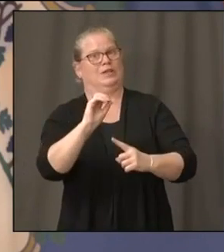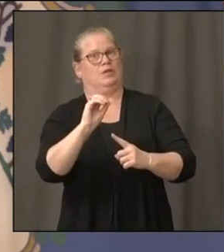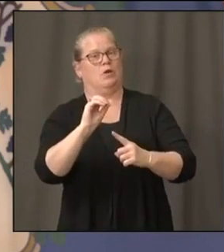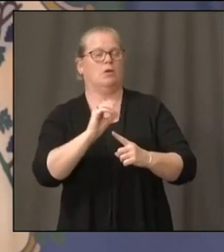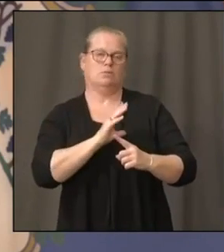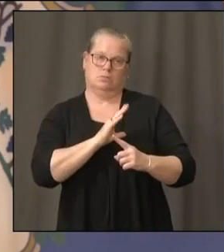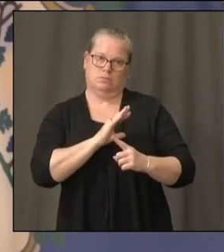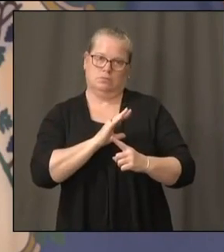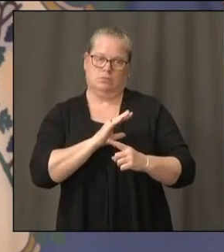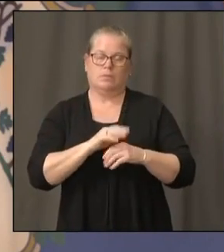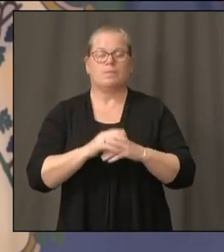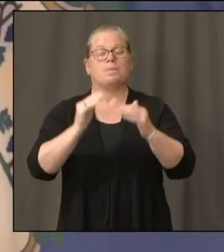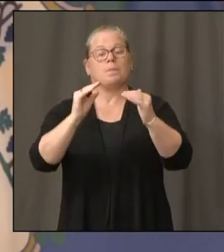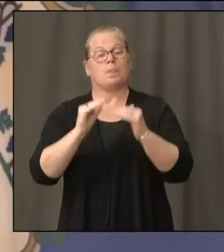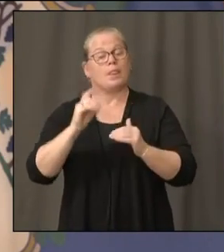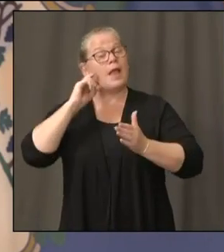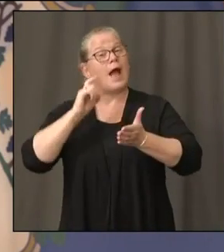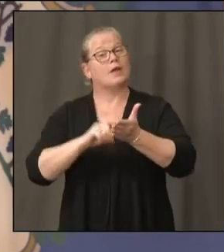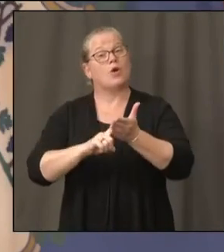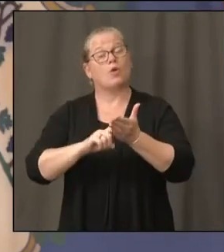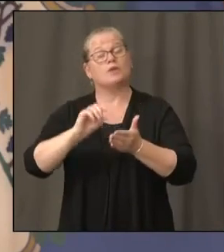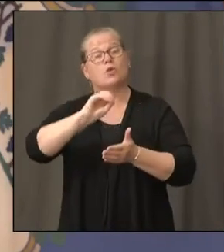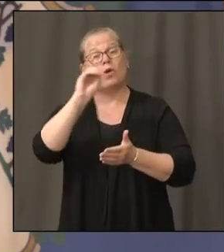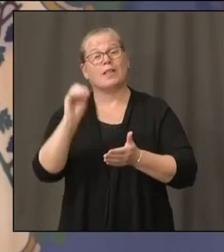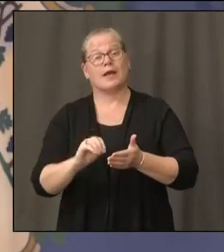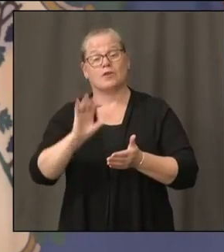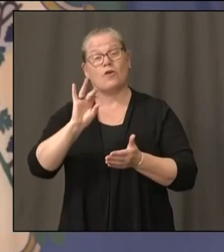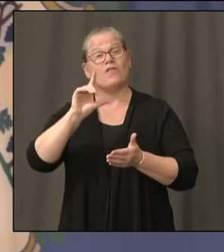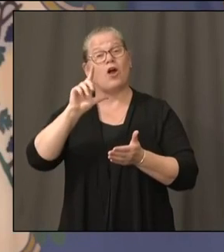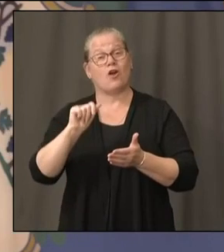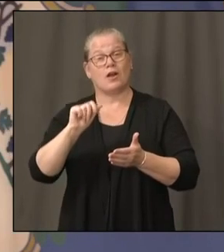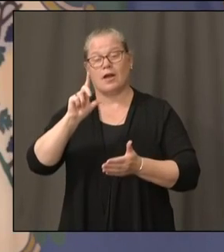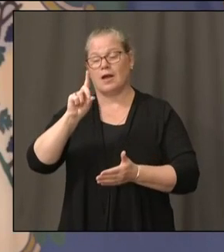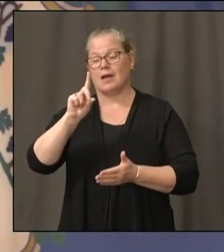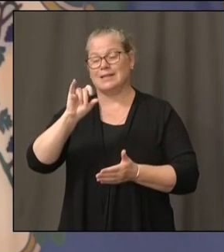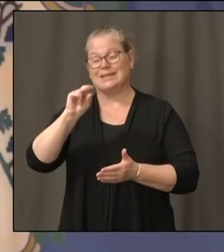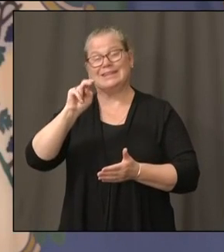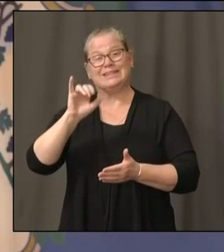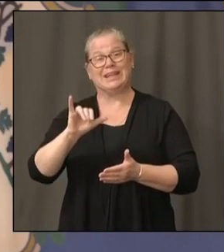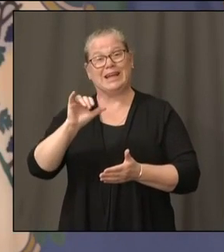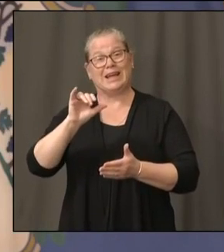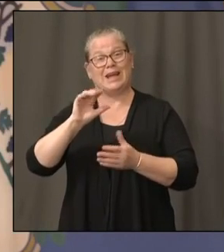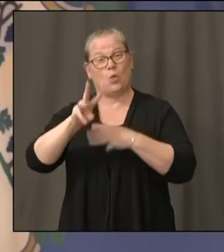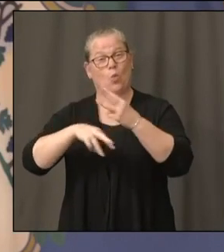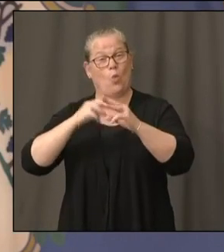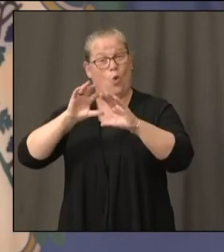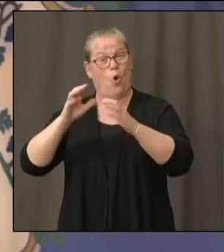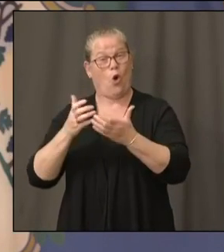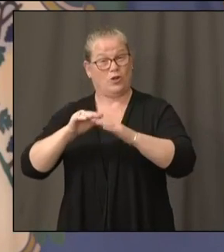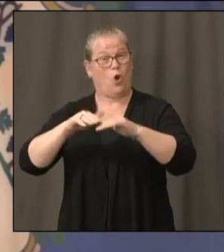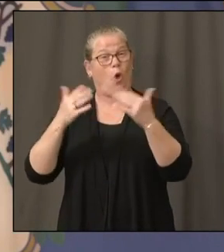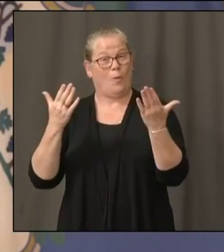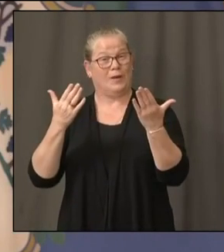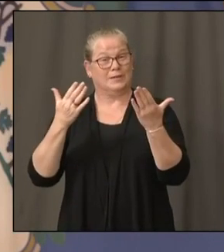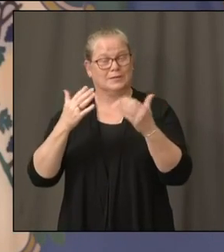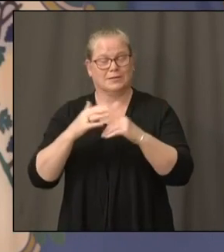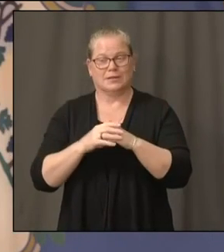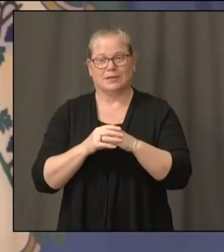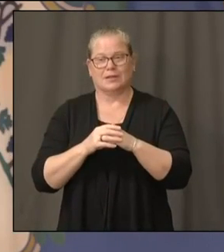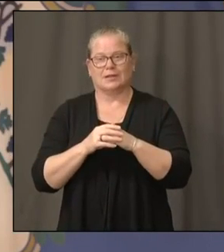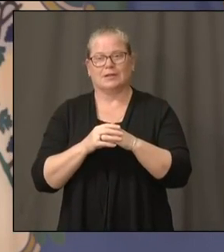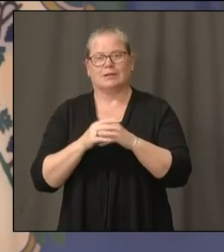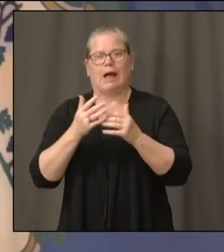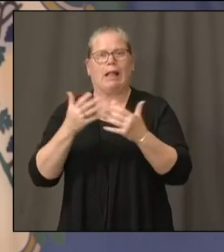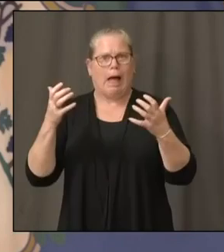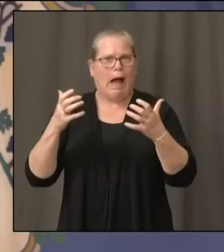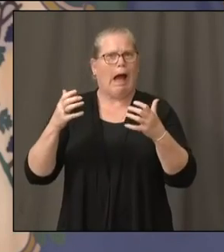Orlando opened with a great pomp and circumstance this weekend. At the same time, ironically, Hong